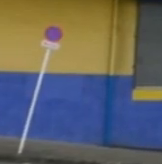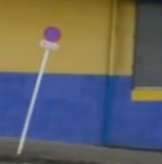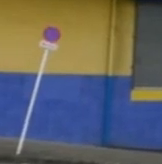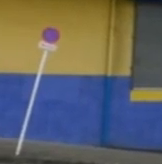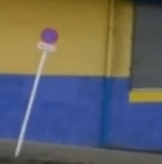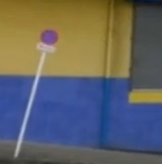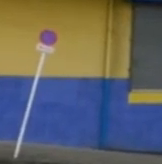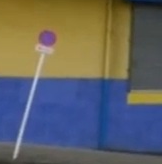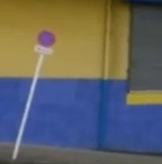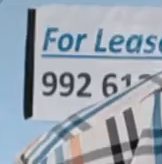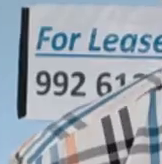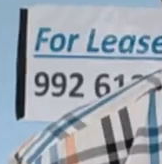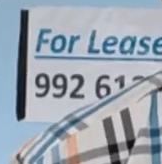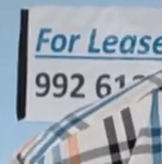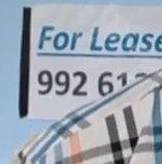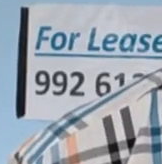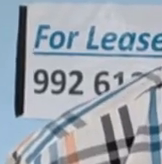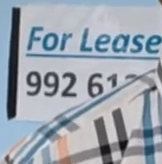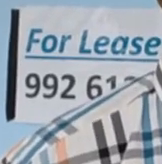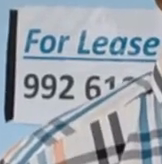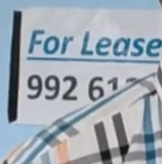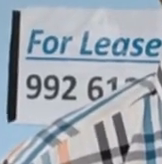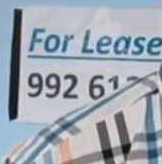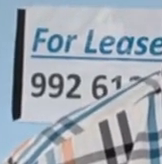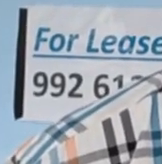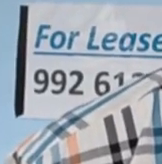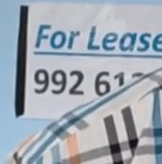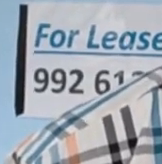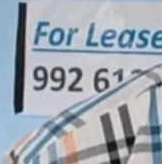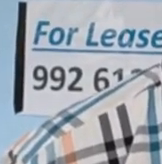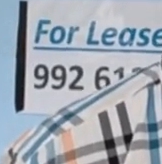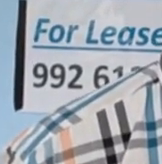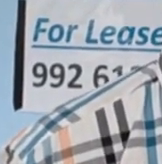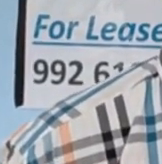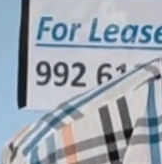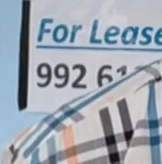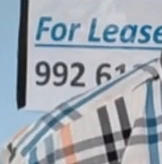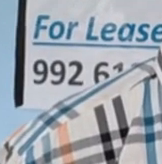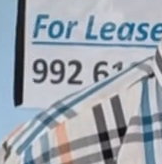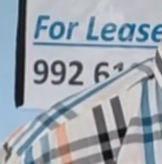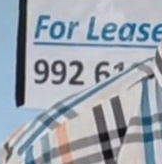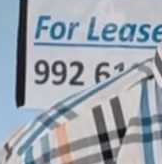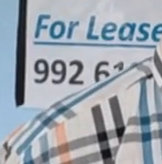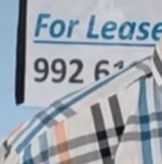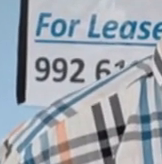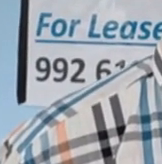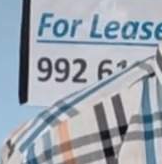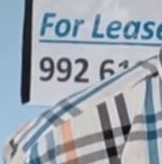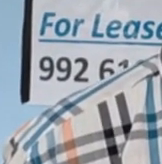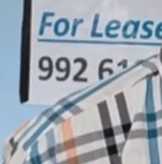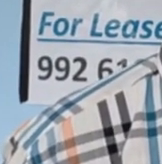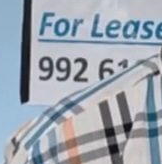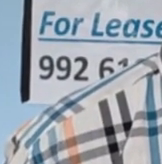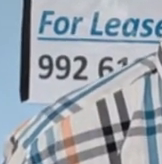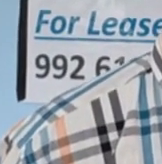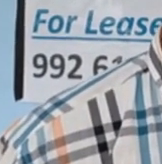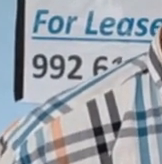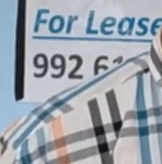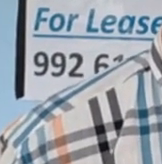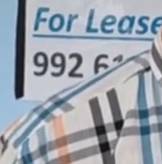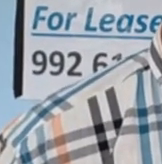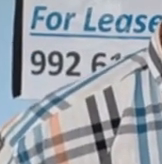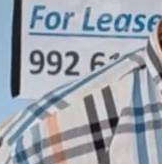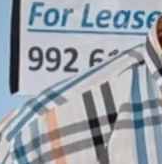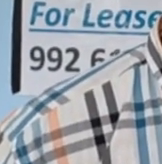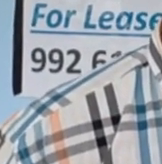people how to prevent it. The more awareness and open conversations we have surrounding HIV and AIDS, the easier it is to address